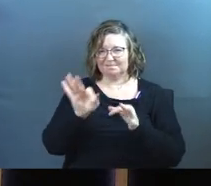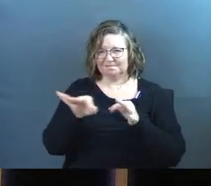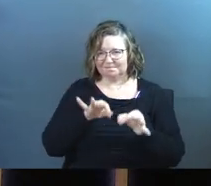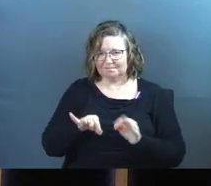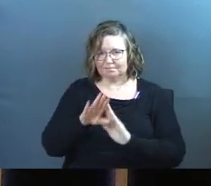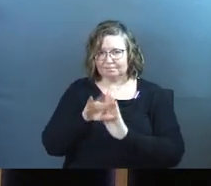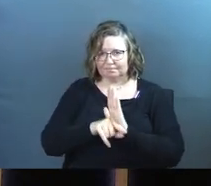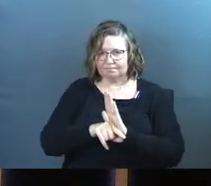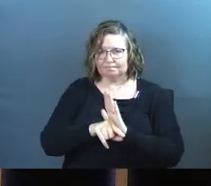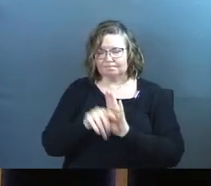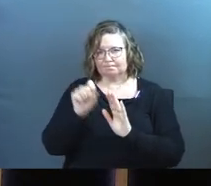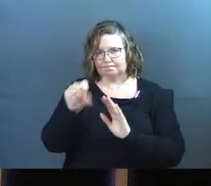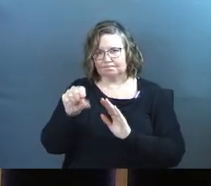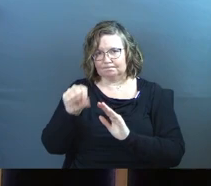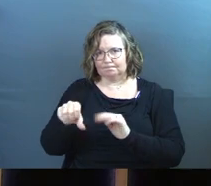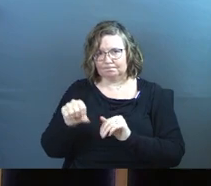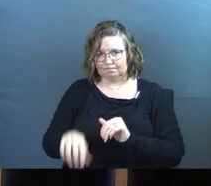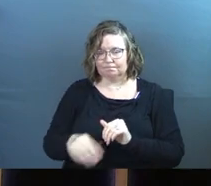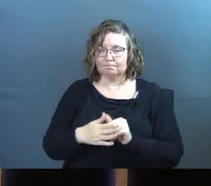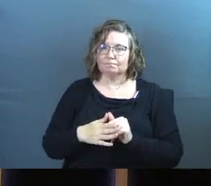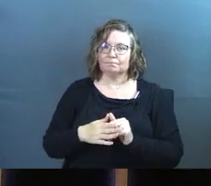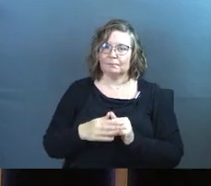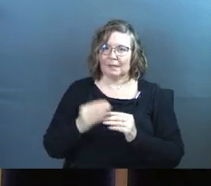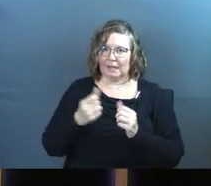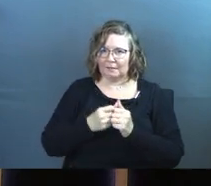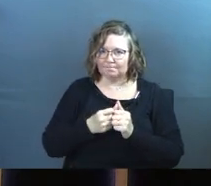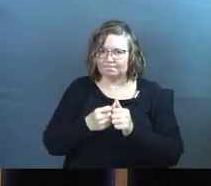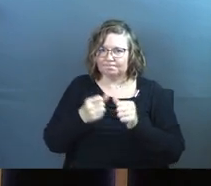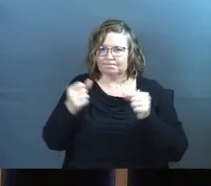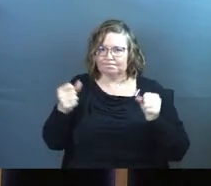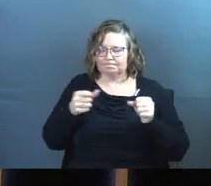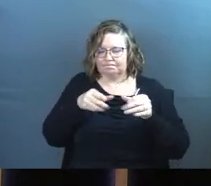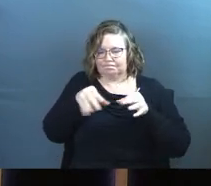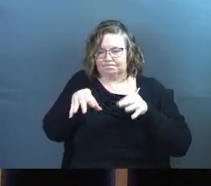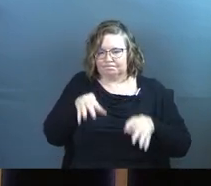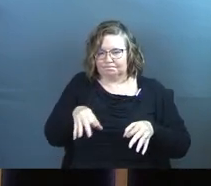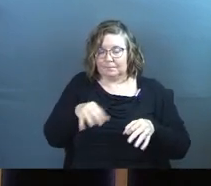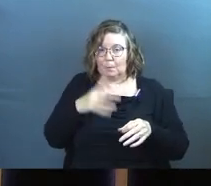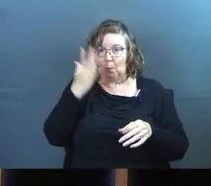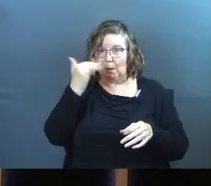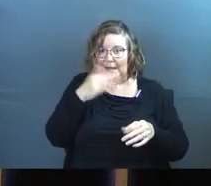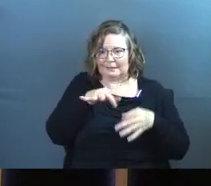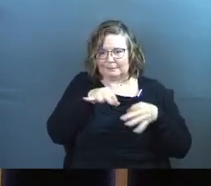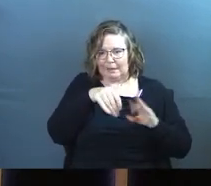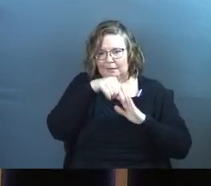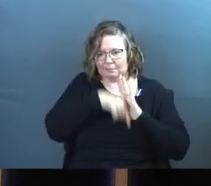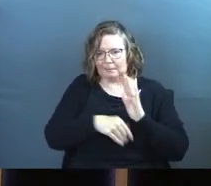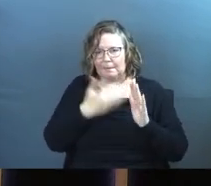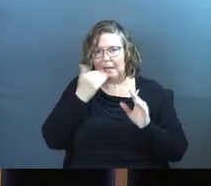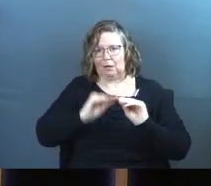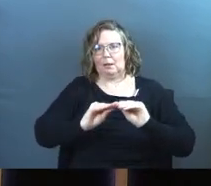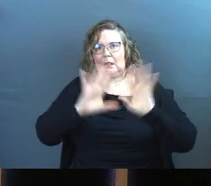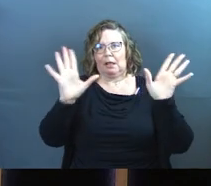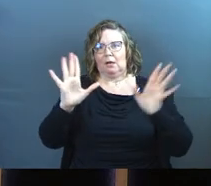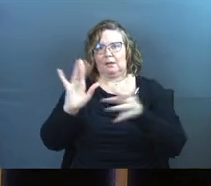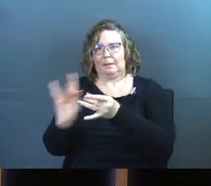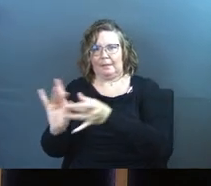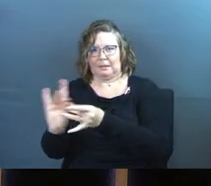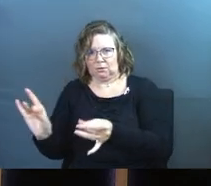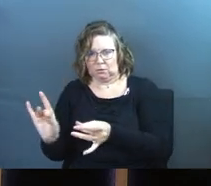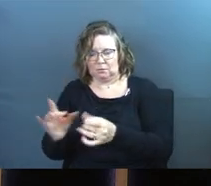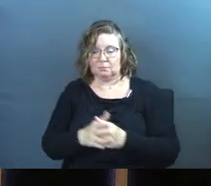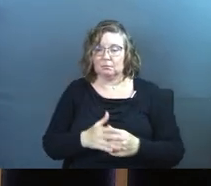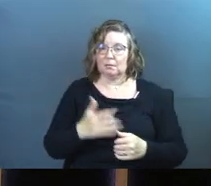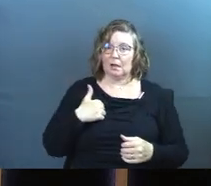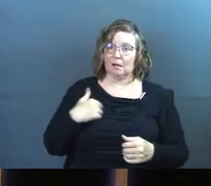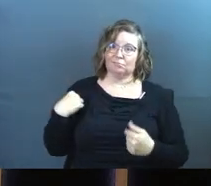on that and just open up to you a little bit about that because it's going to lead us into this morning's message a bit. I've